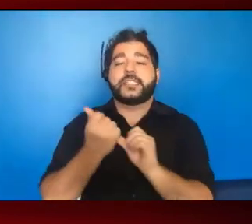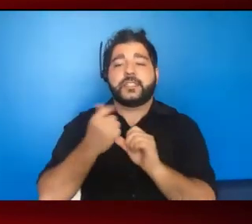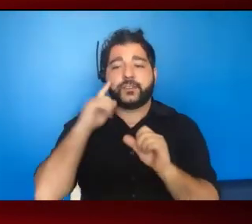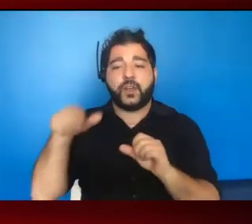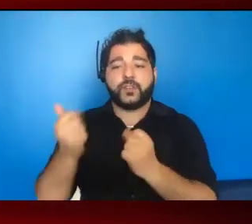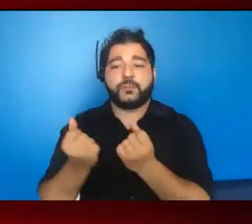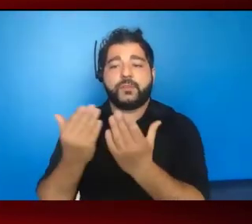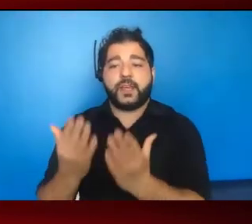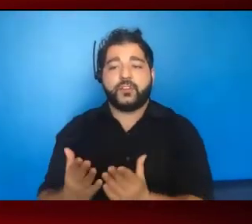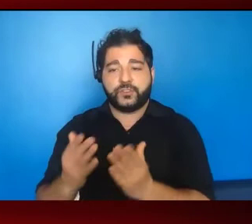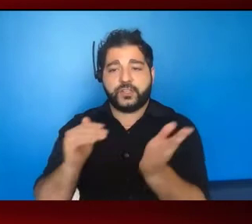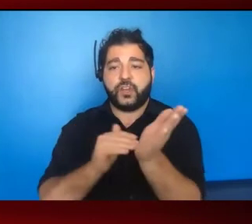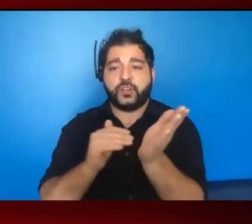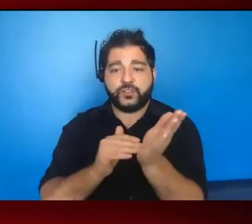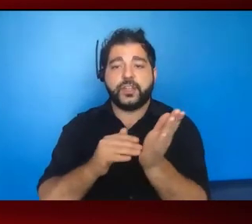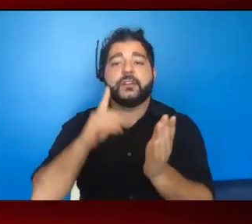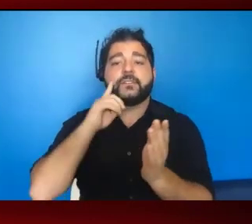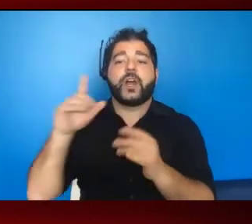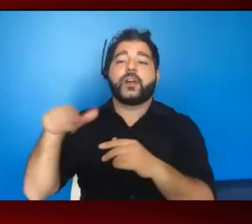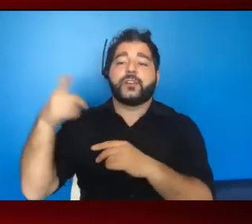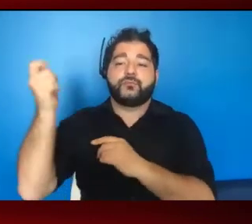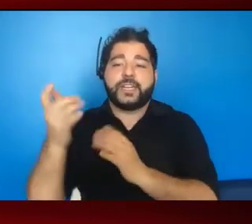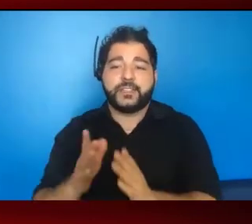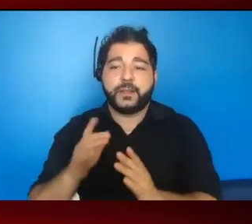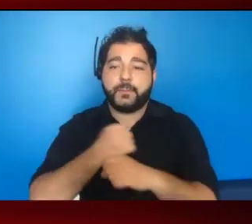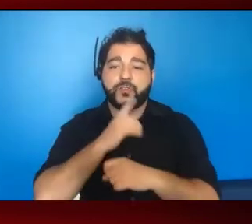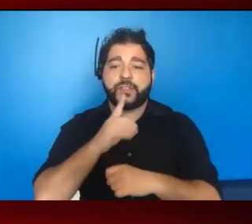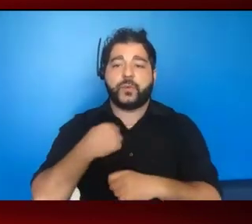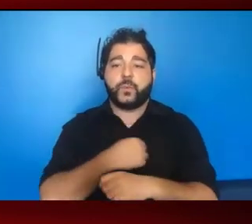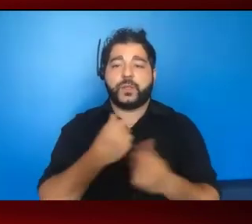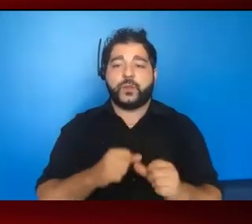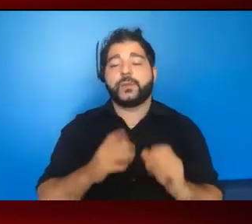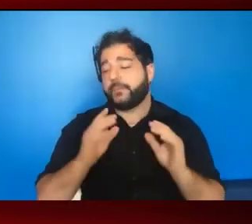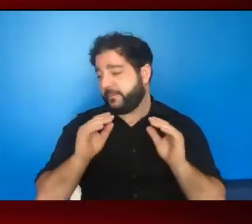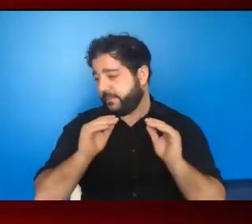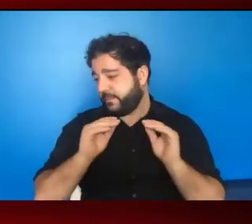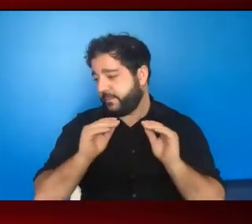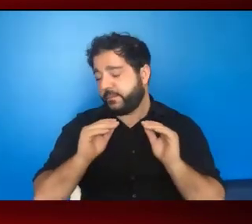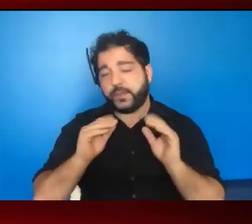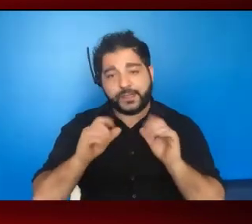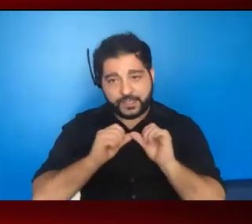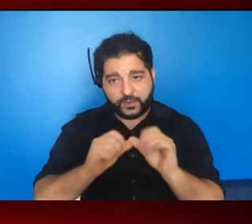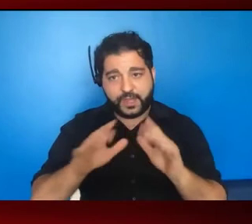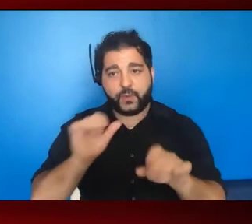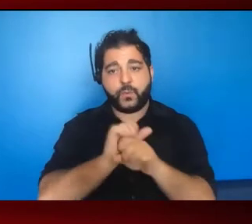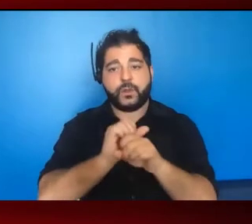to other to our grantees to make sure that we were able to move the work further.